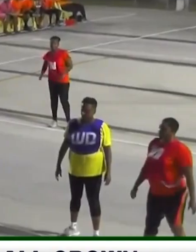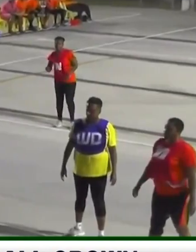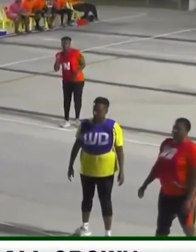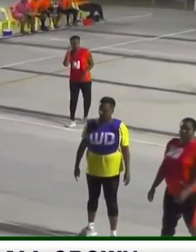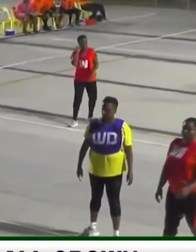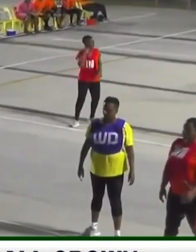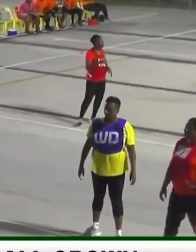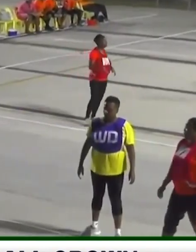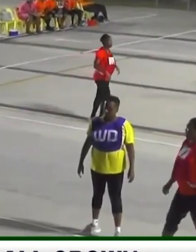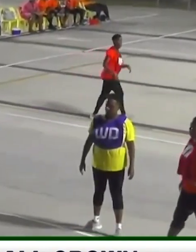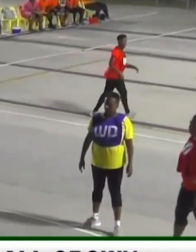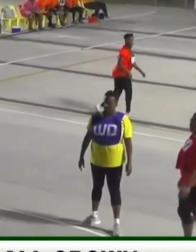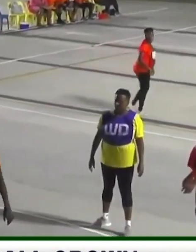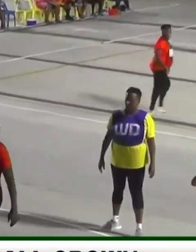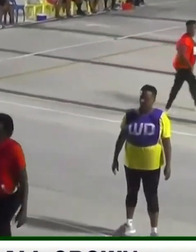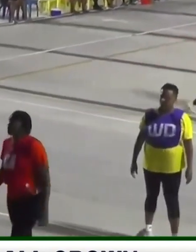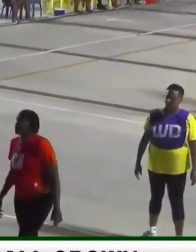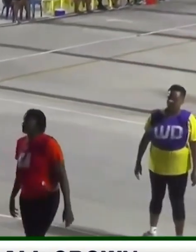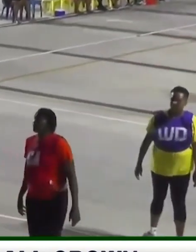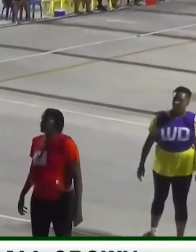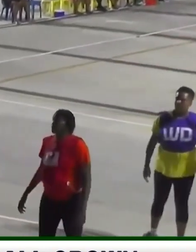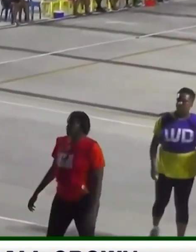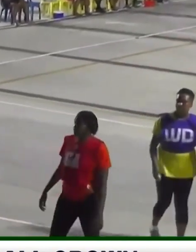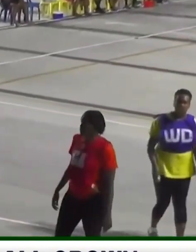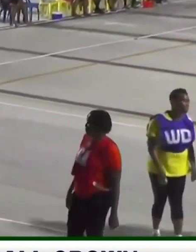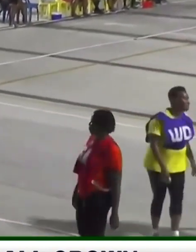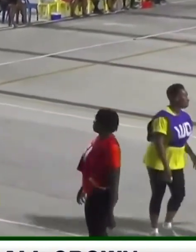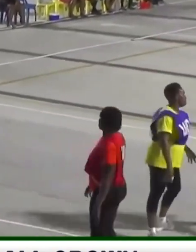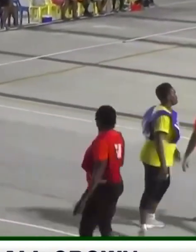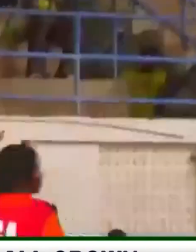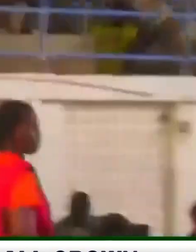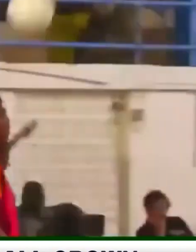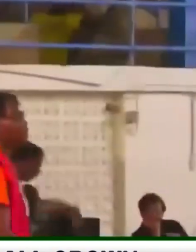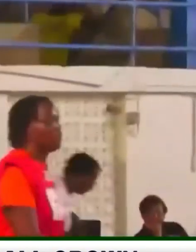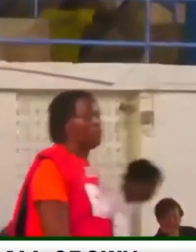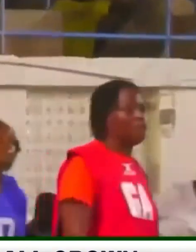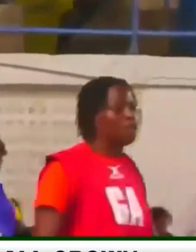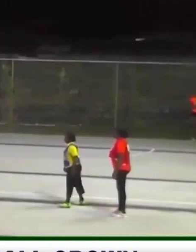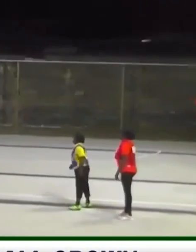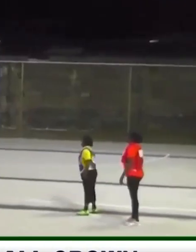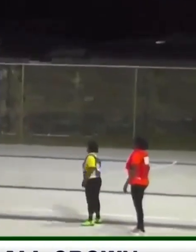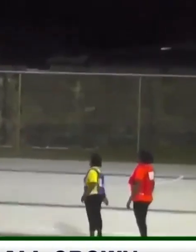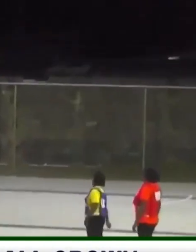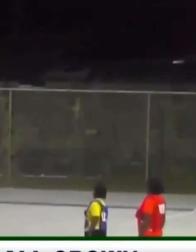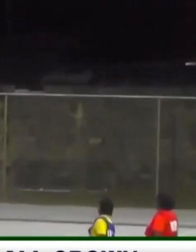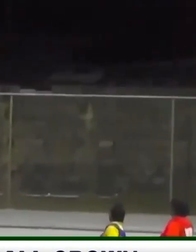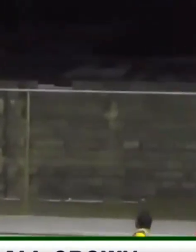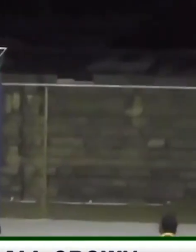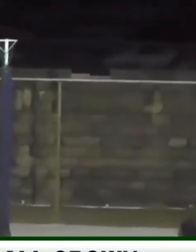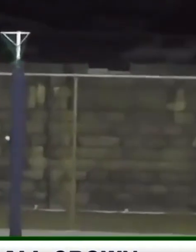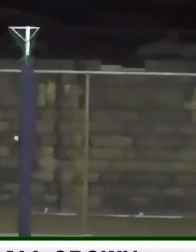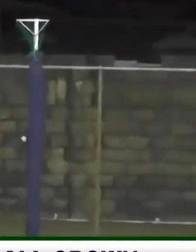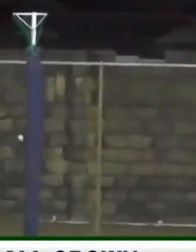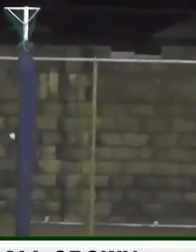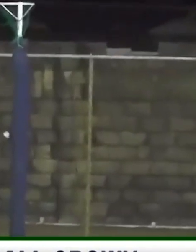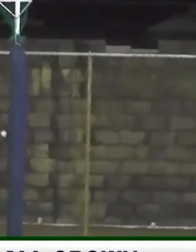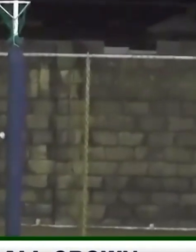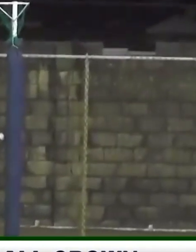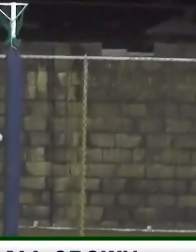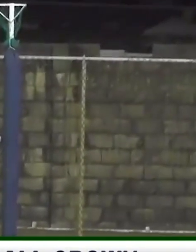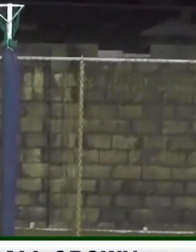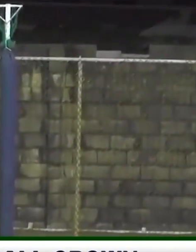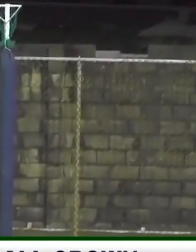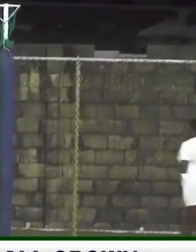down another one. 14-6 at halftime then. The goal defense could only try to put a body on Bishop. But